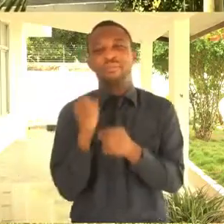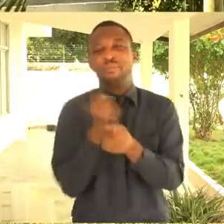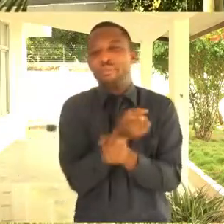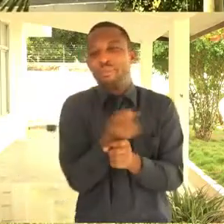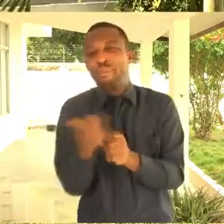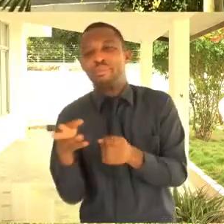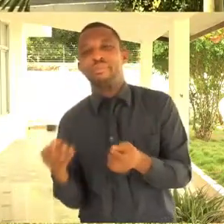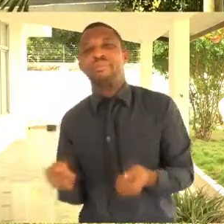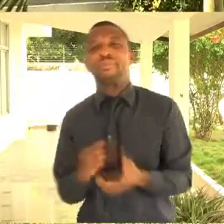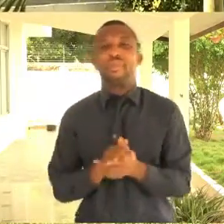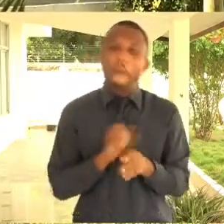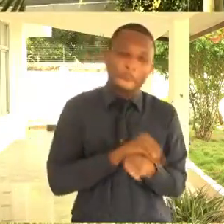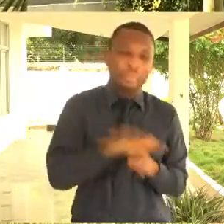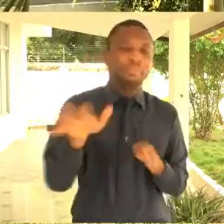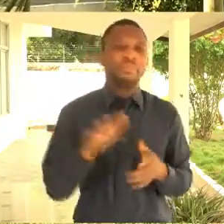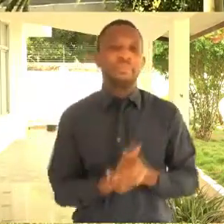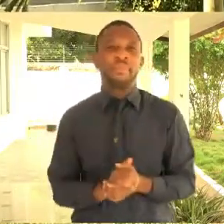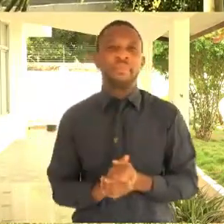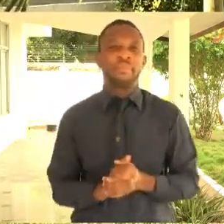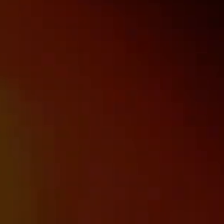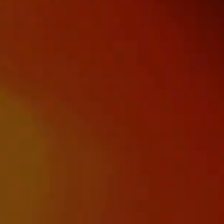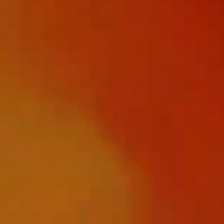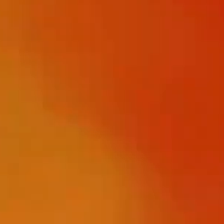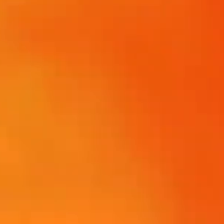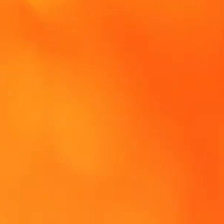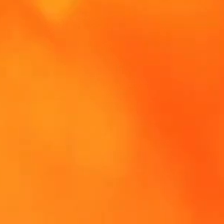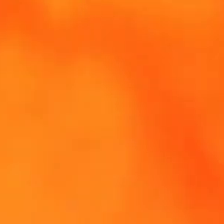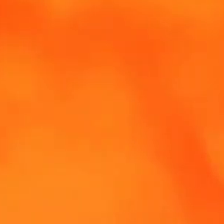coronavirus in the community? That is why information is very important.